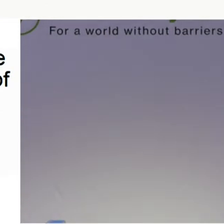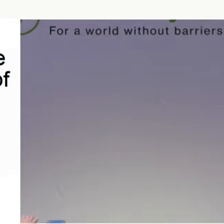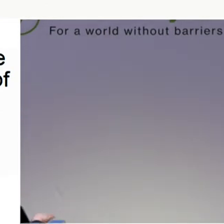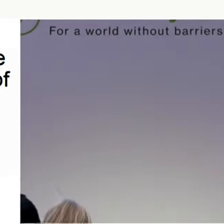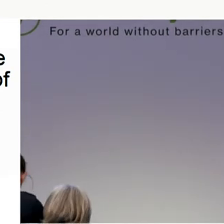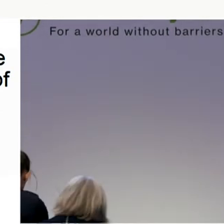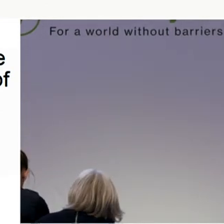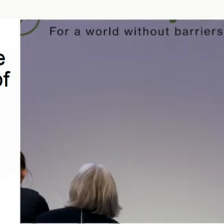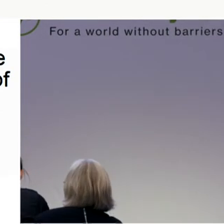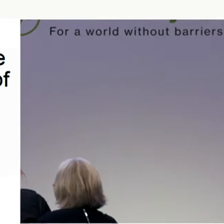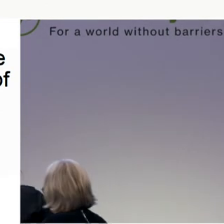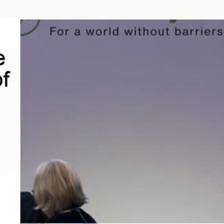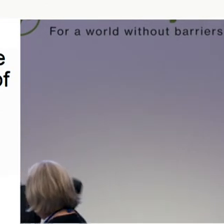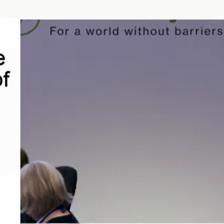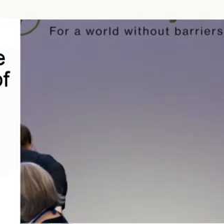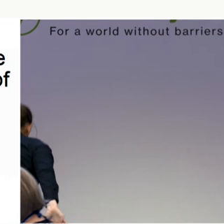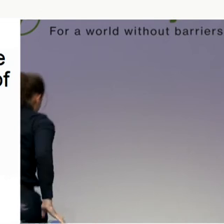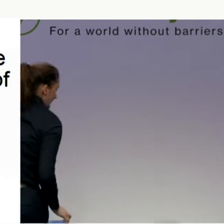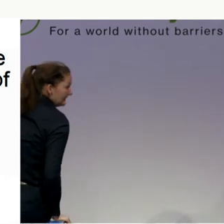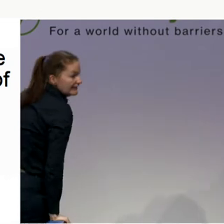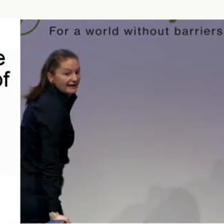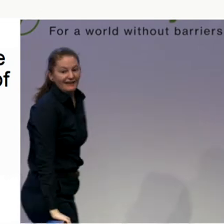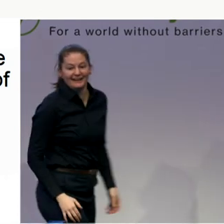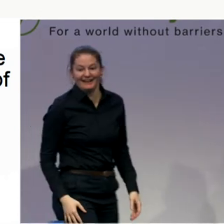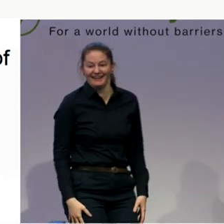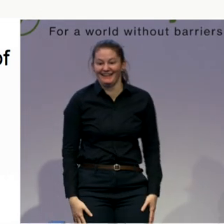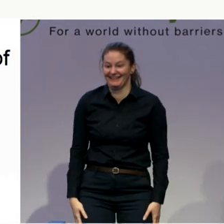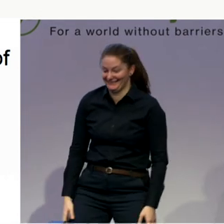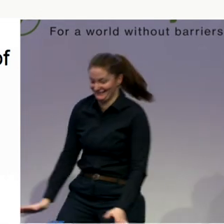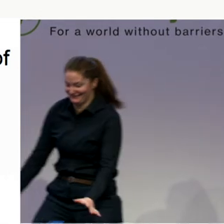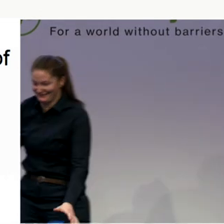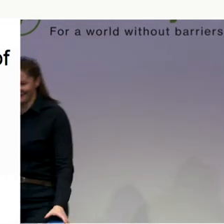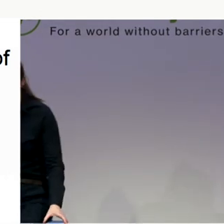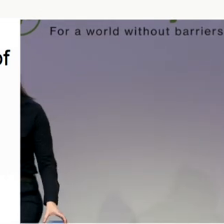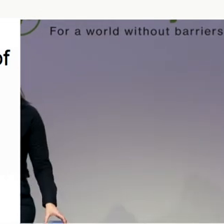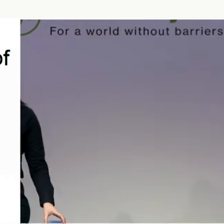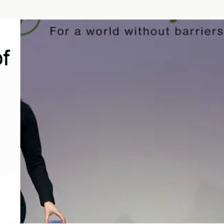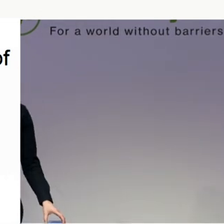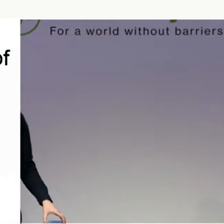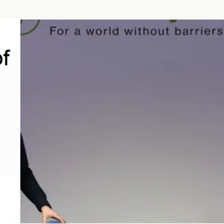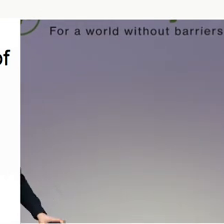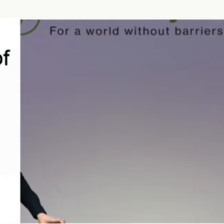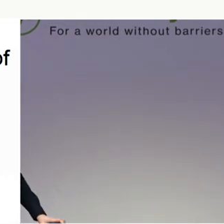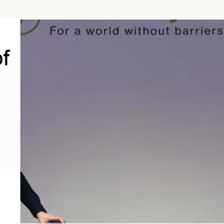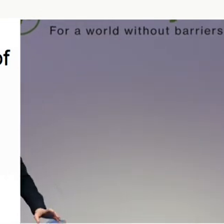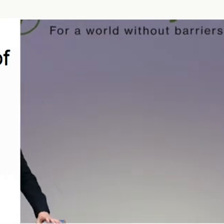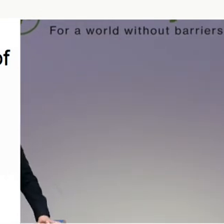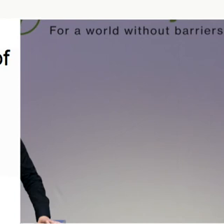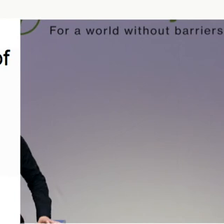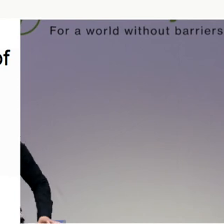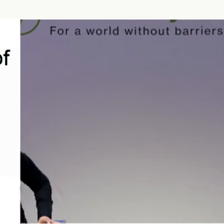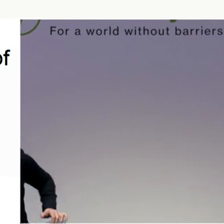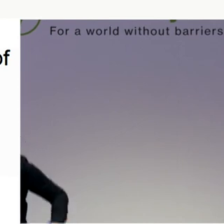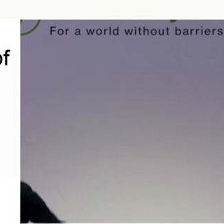who are in the institution, who are behind the walls. There are babies, children and young